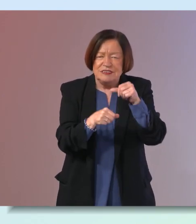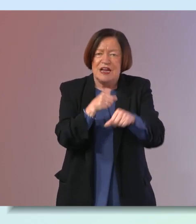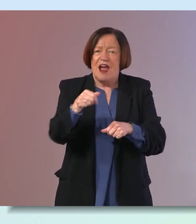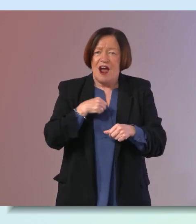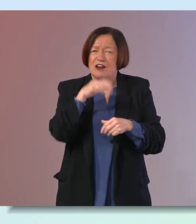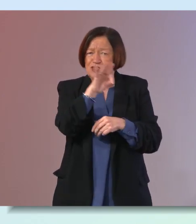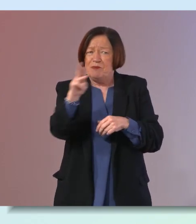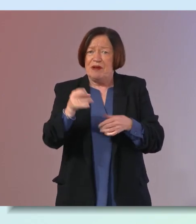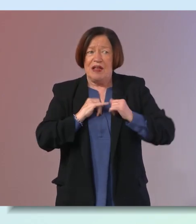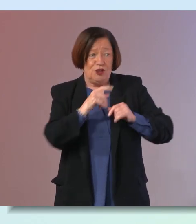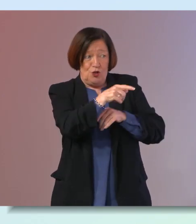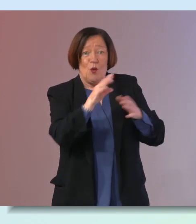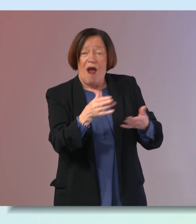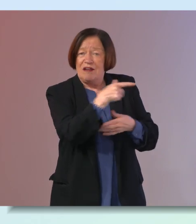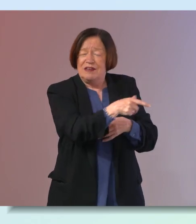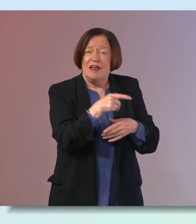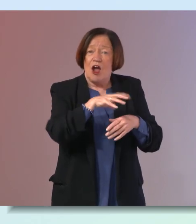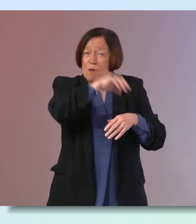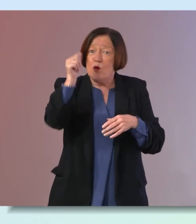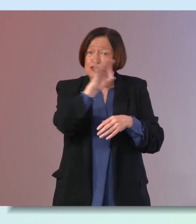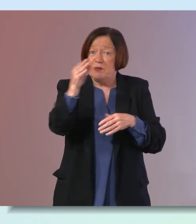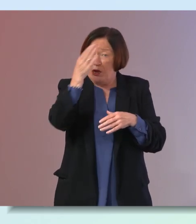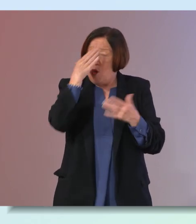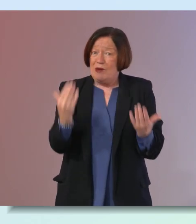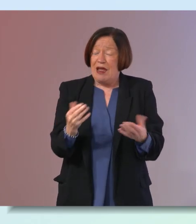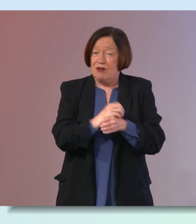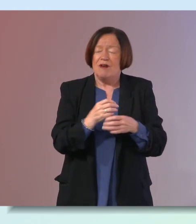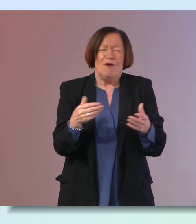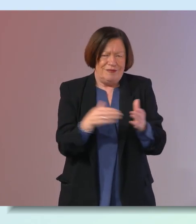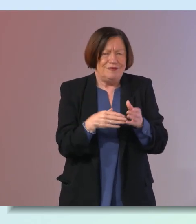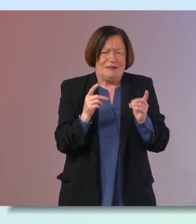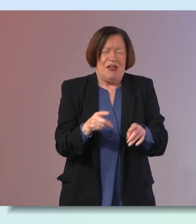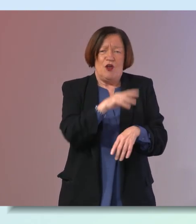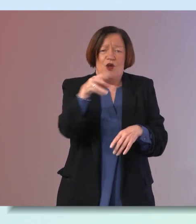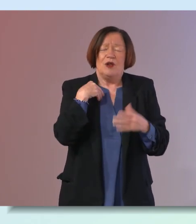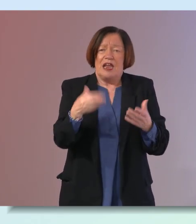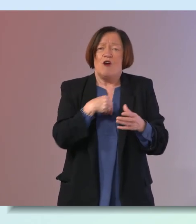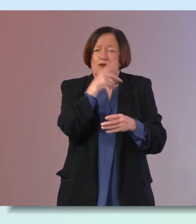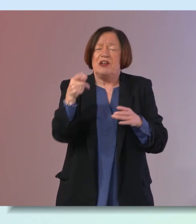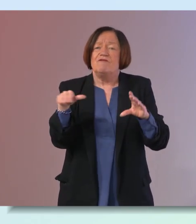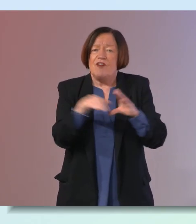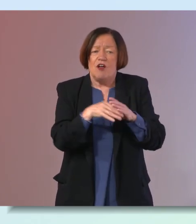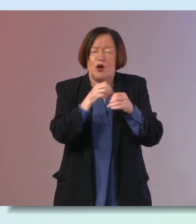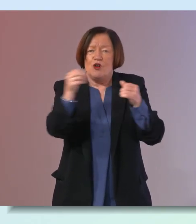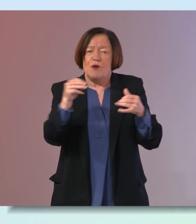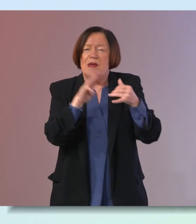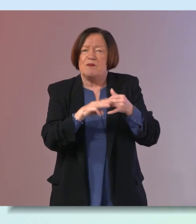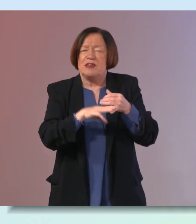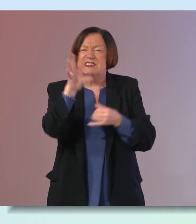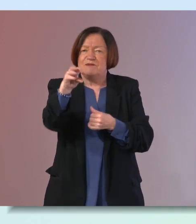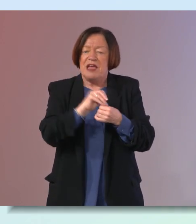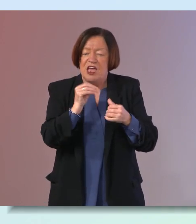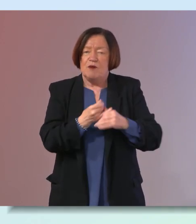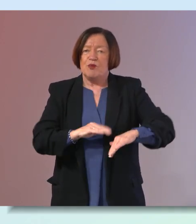gps equipped you are obviously but are most gps equipped now do you feel absolutely and i mean i would be involved with a lot of other menopause specialists in